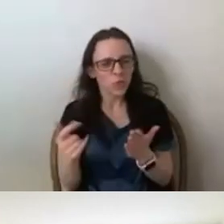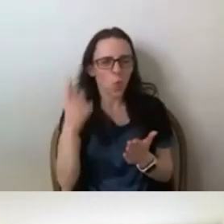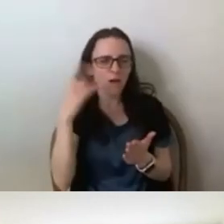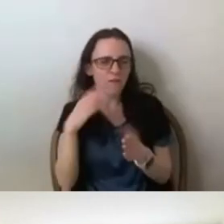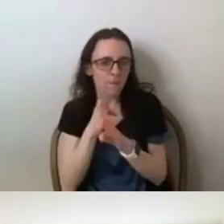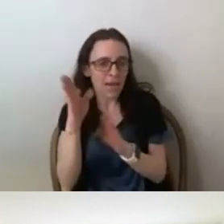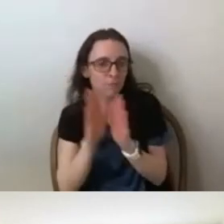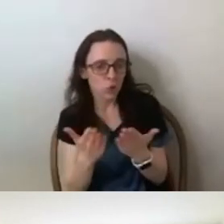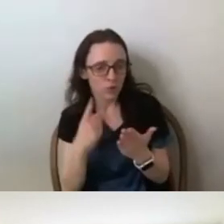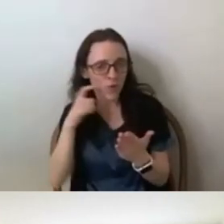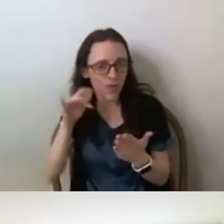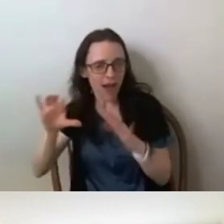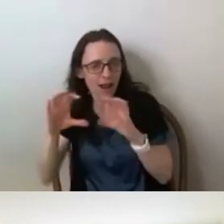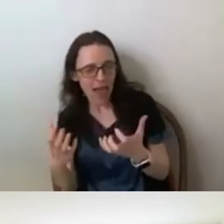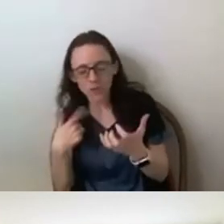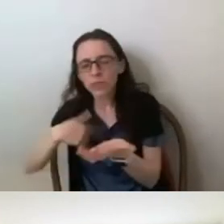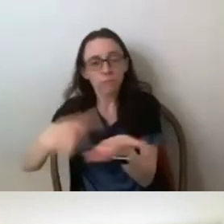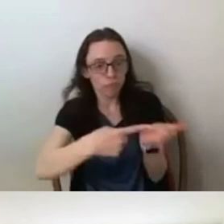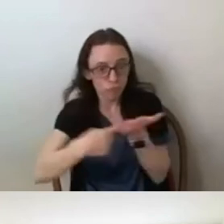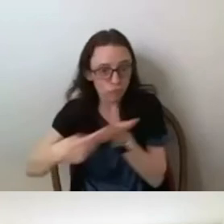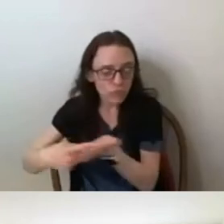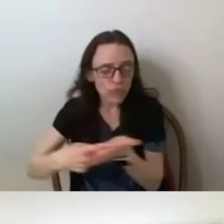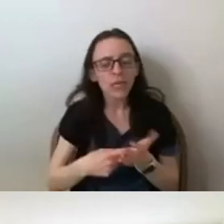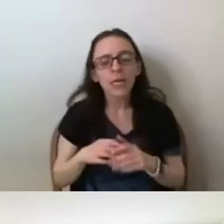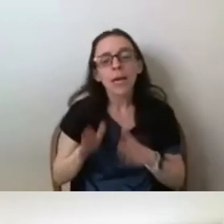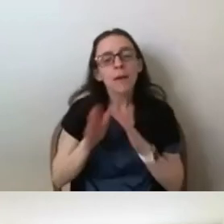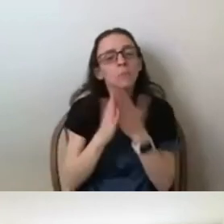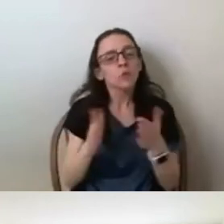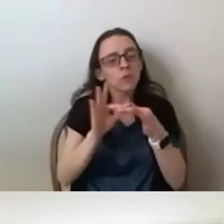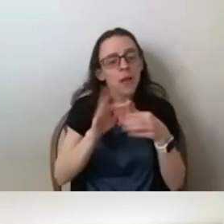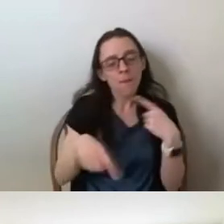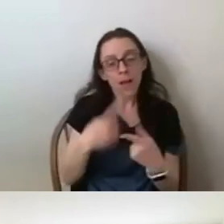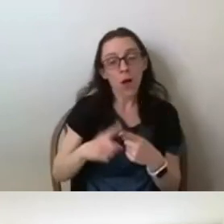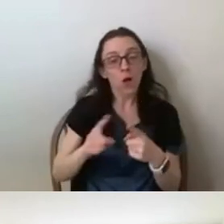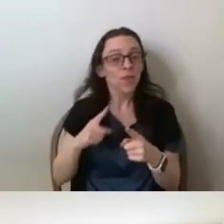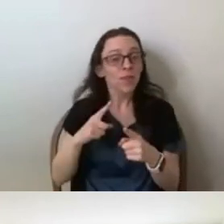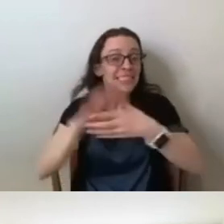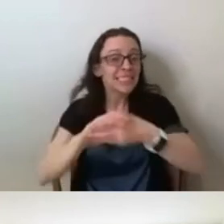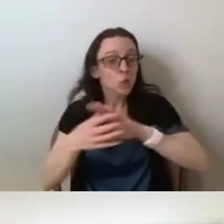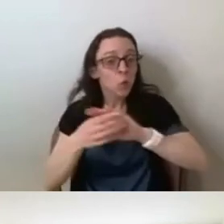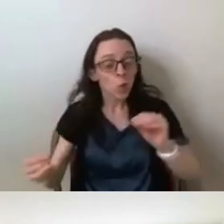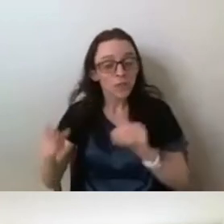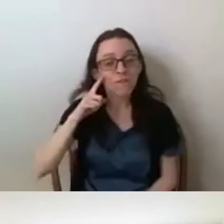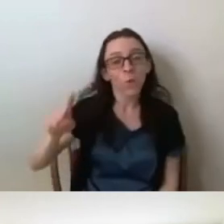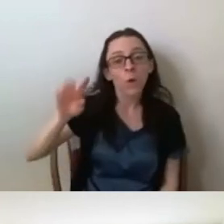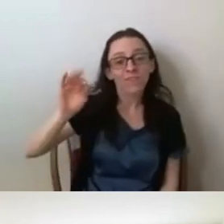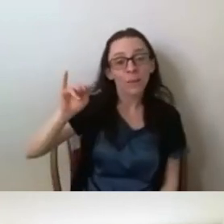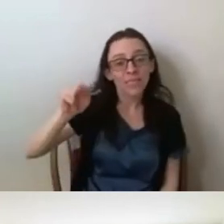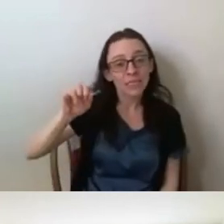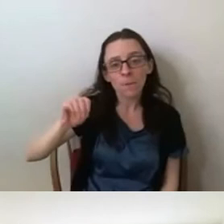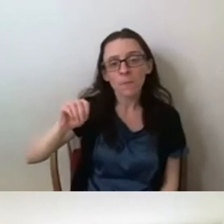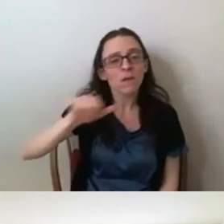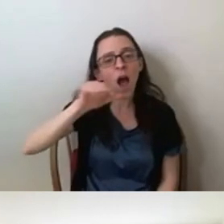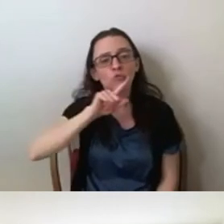class. And it was referencing how the discourse about feminism was not inclusive of the marginalized voices, especially Black